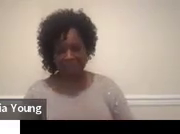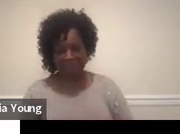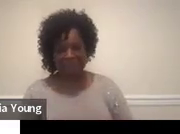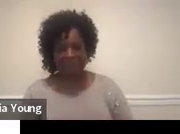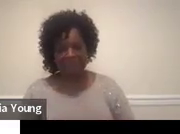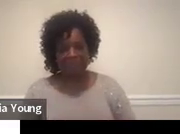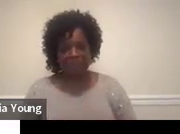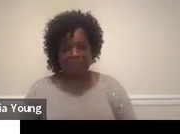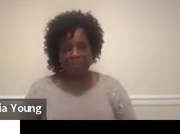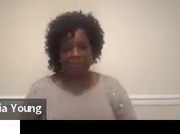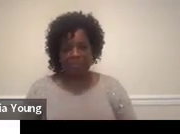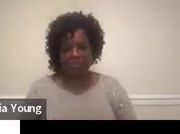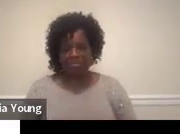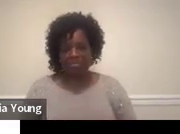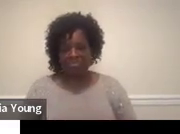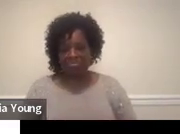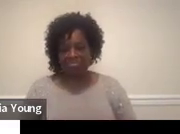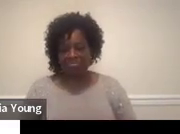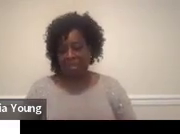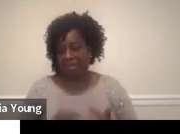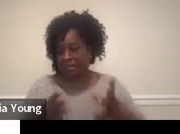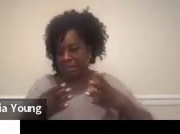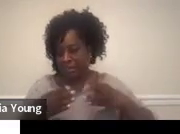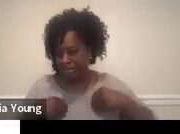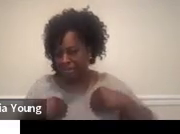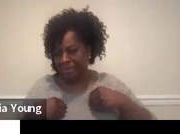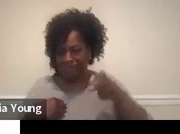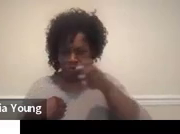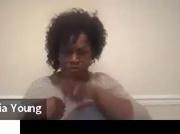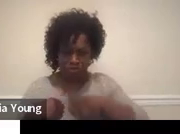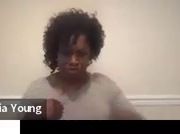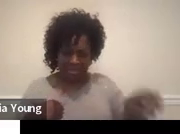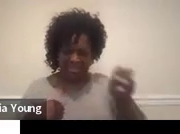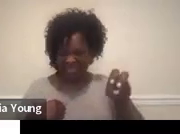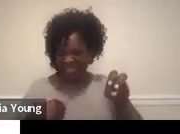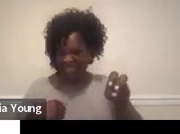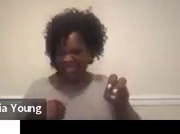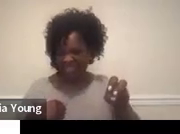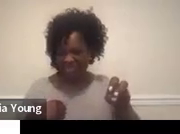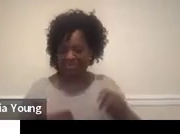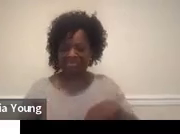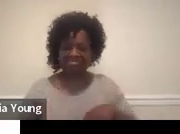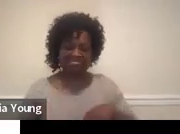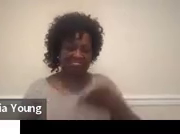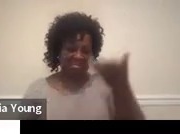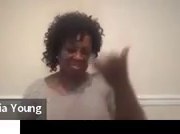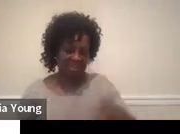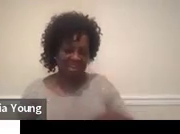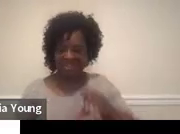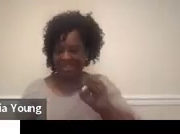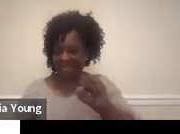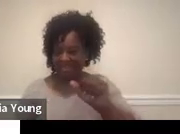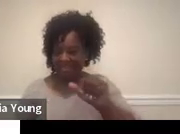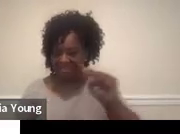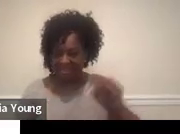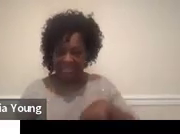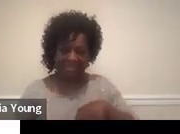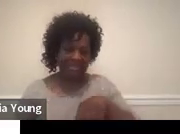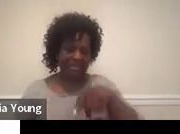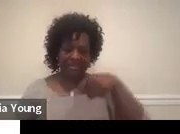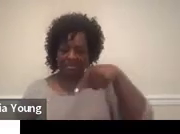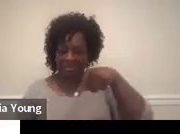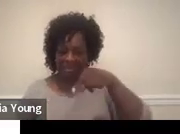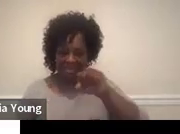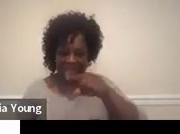So what are some acceptable transition assessments? SATs, PSATs, ASVABs, ACCUPLACERS.